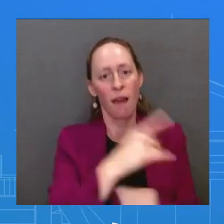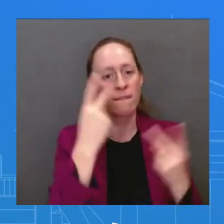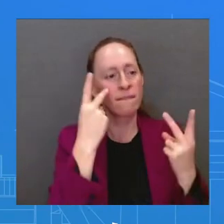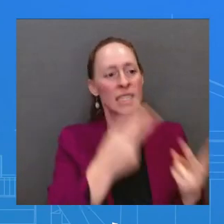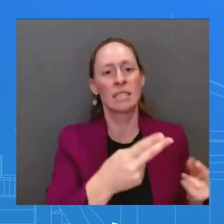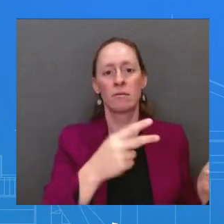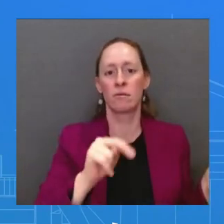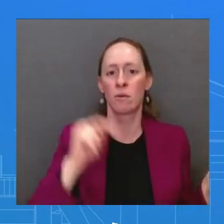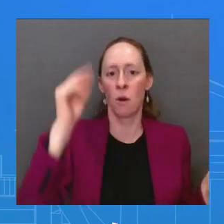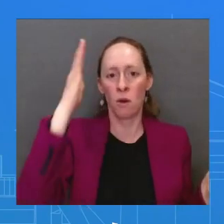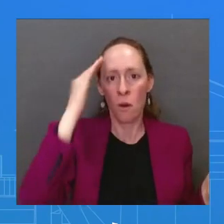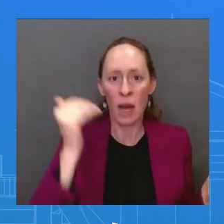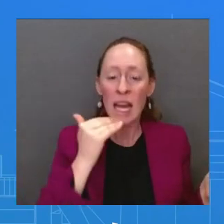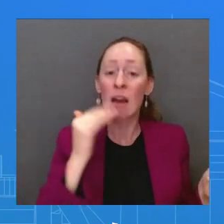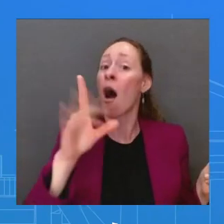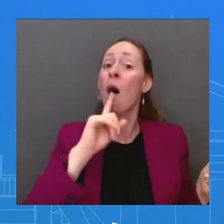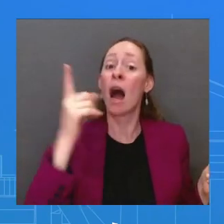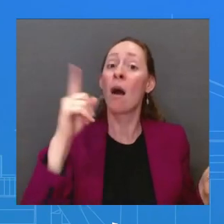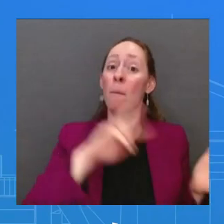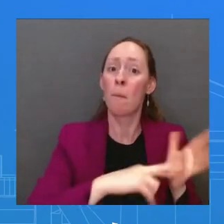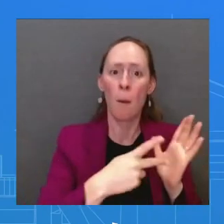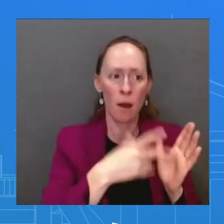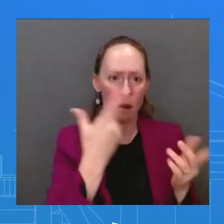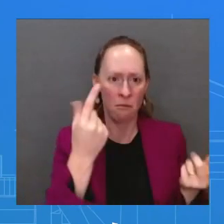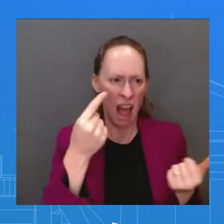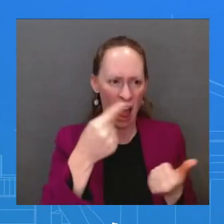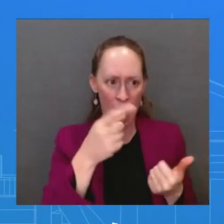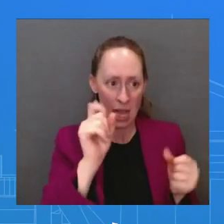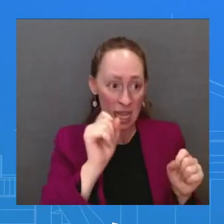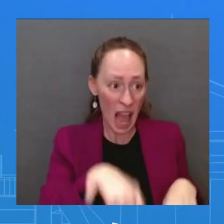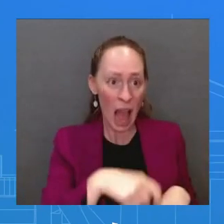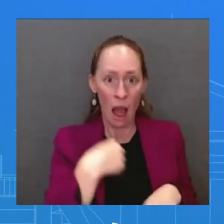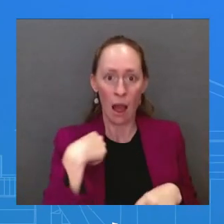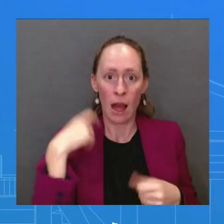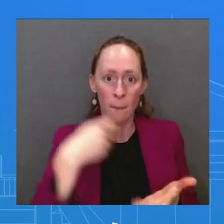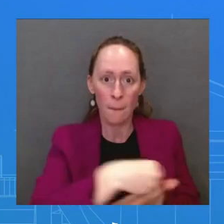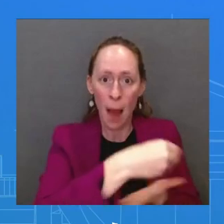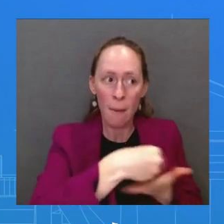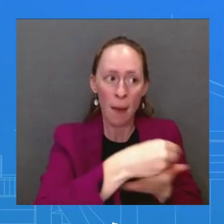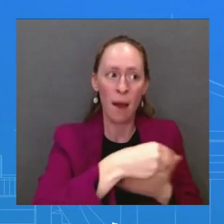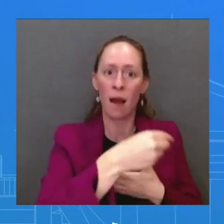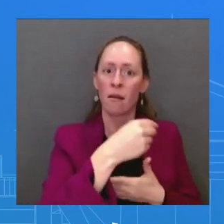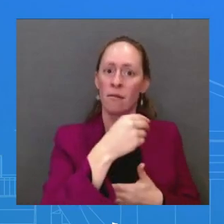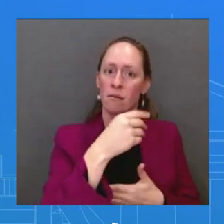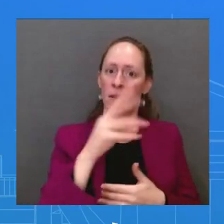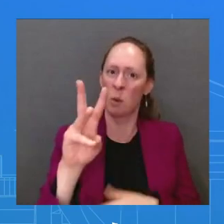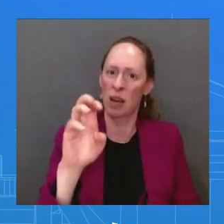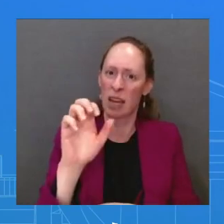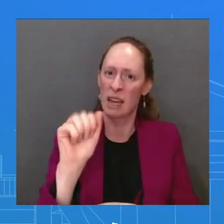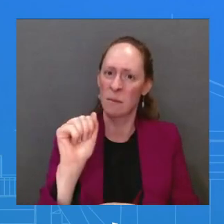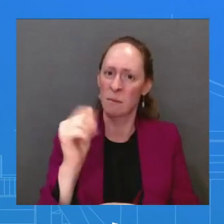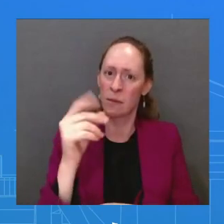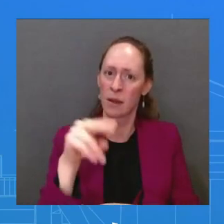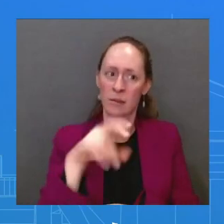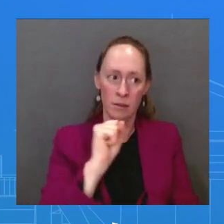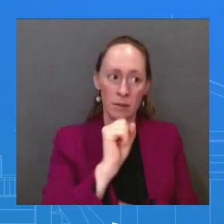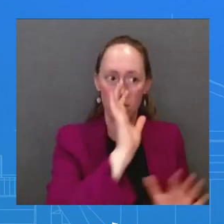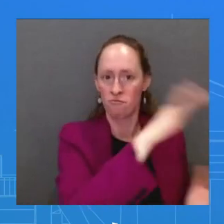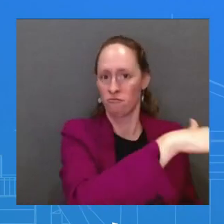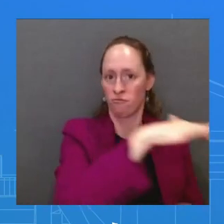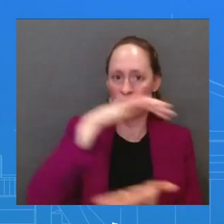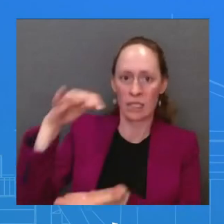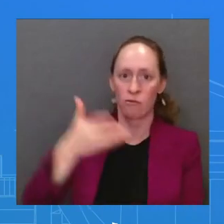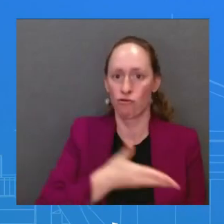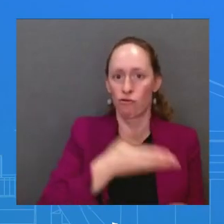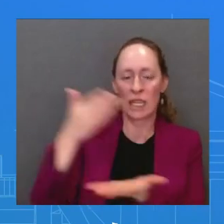information, as we have indicated publicly, that North Korea's leader, Kim Jong-un, has some expectation that those discussions will